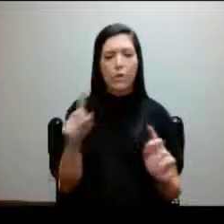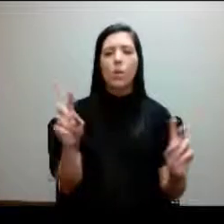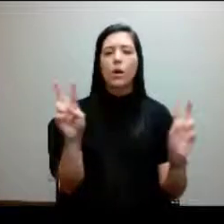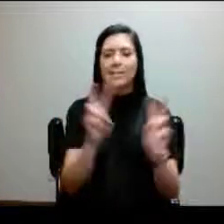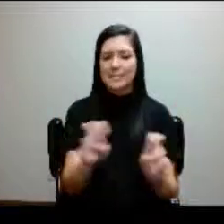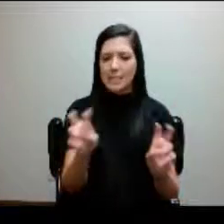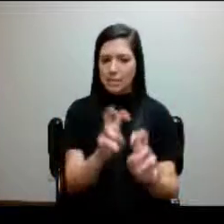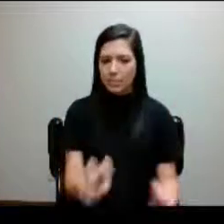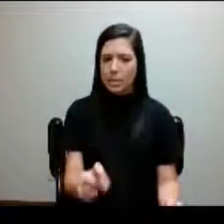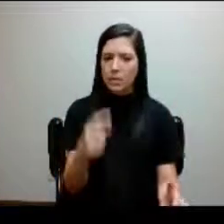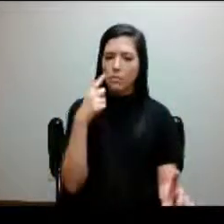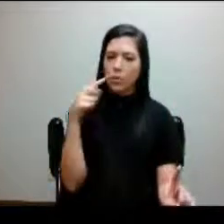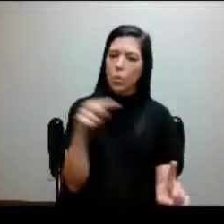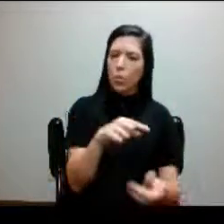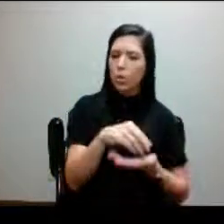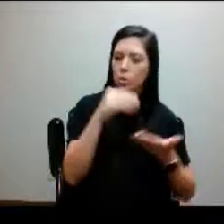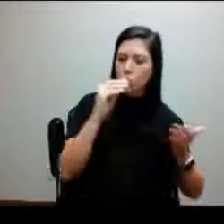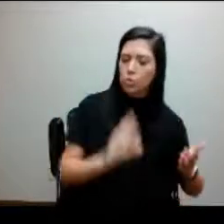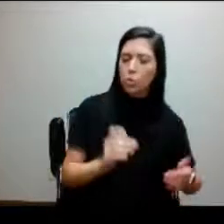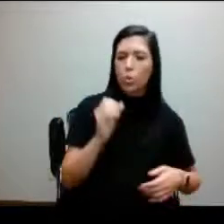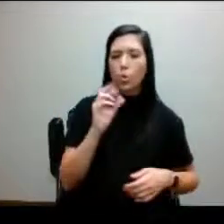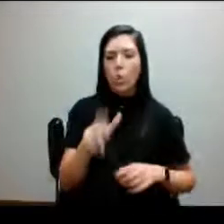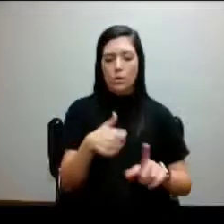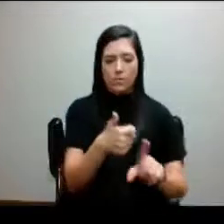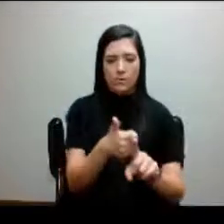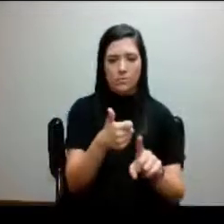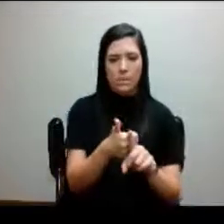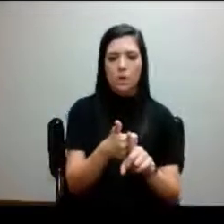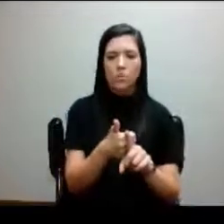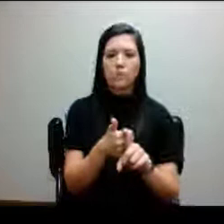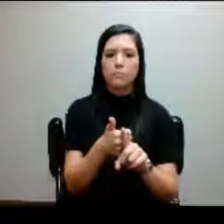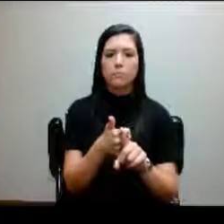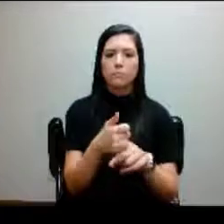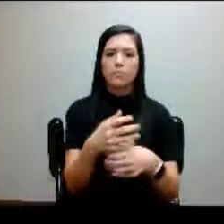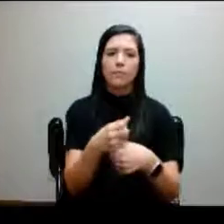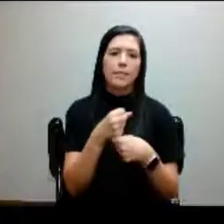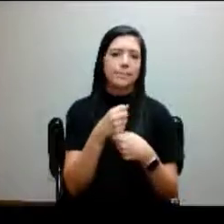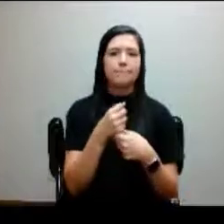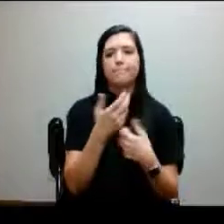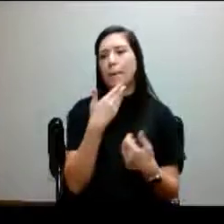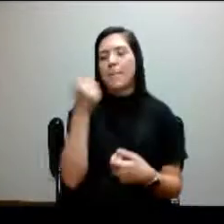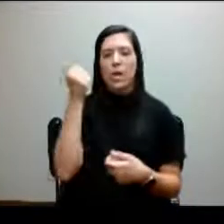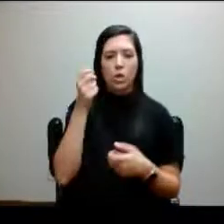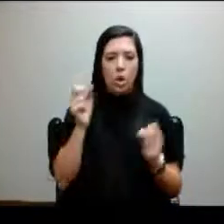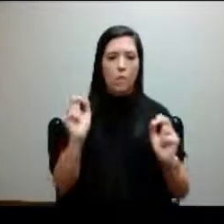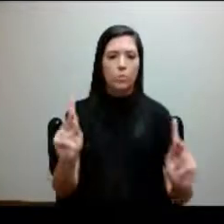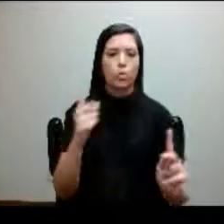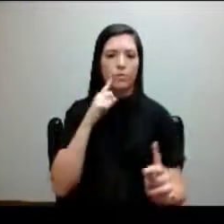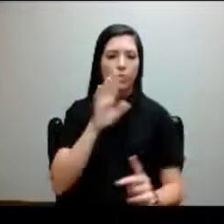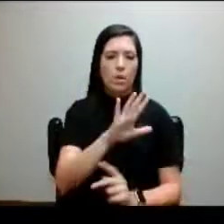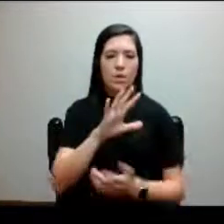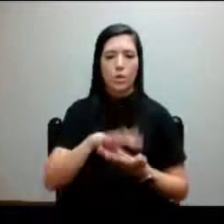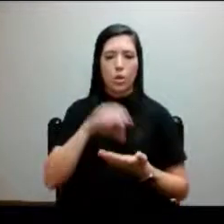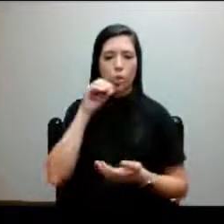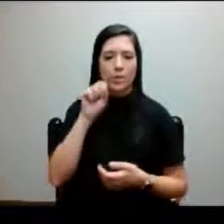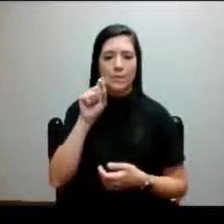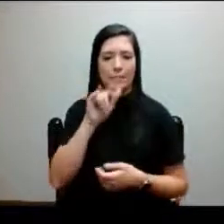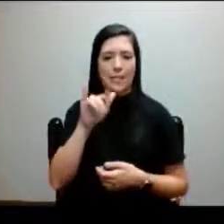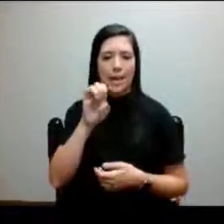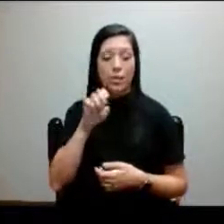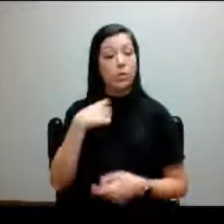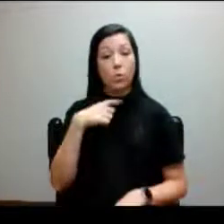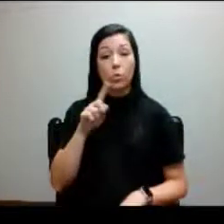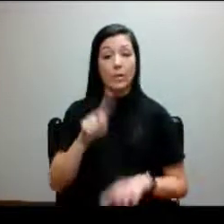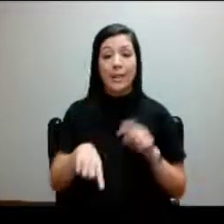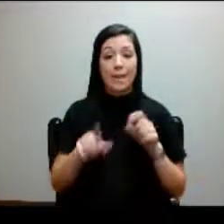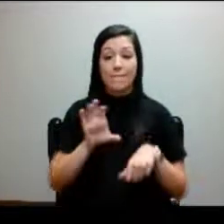students or for the students who get a better opportunity for their learning style. We can't force them to give